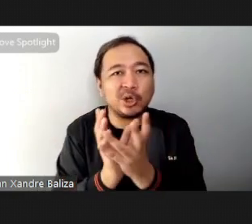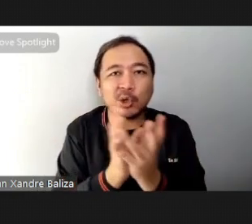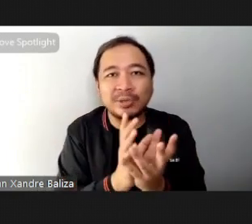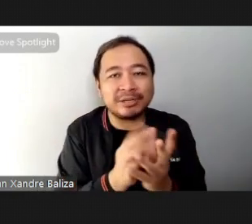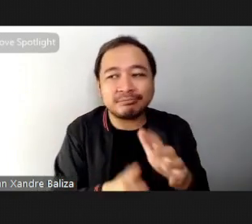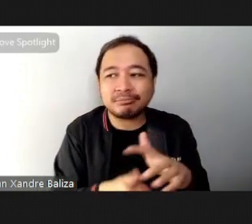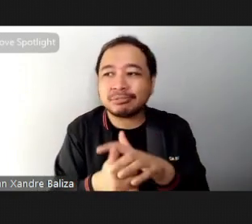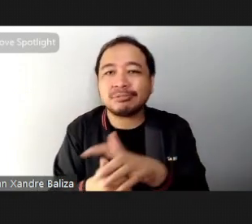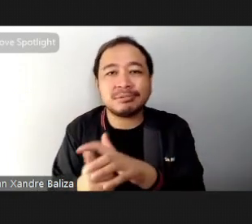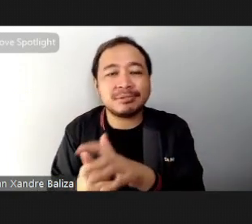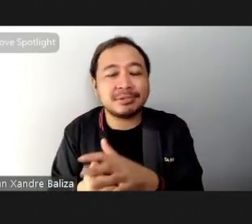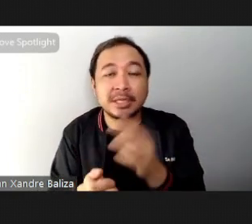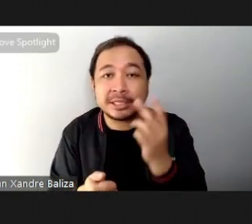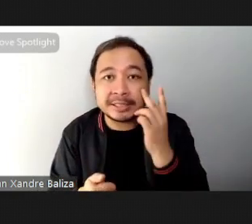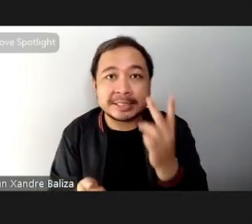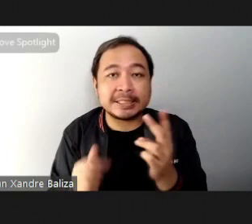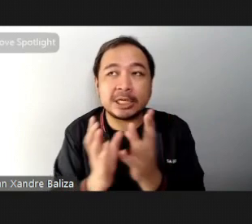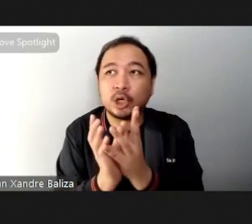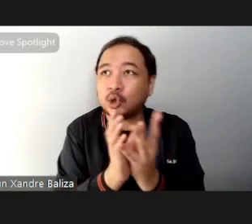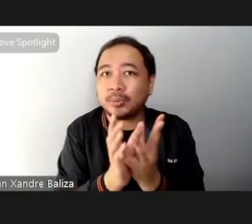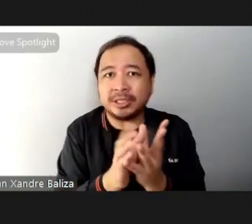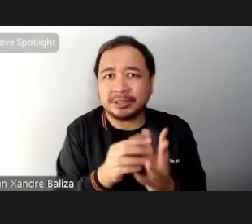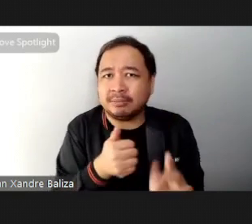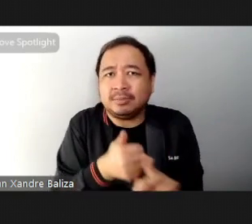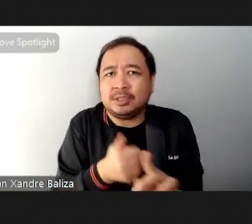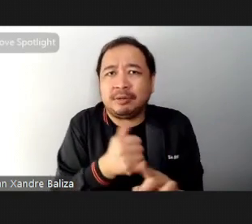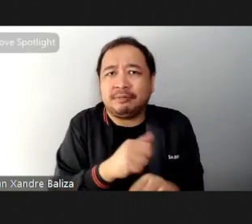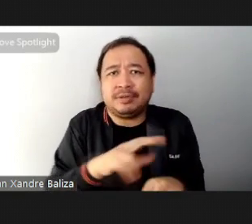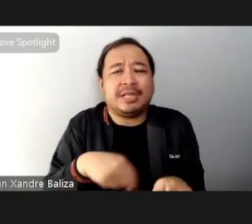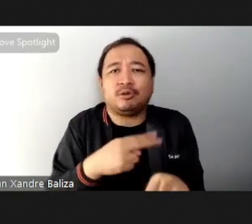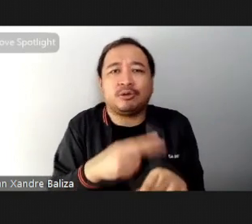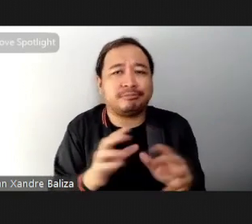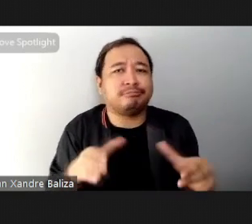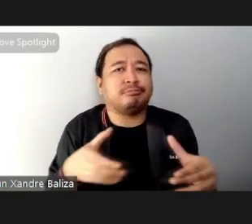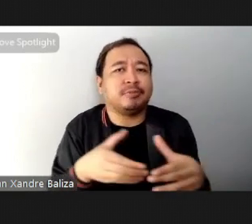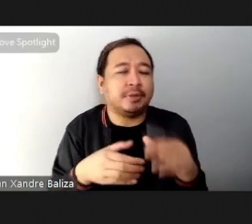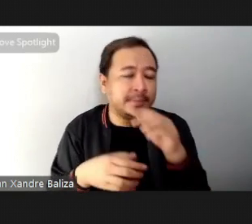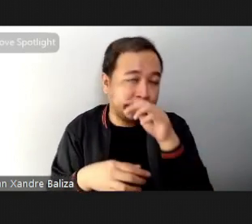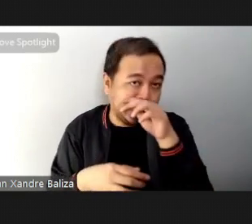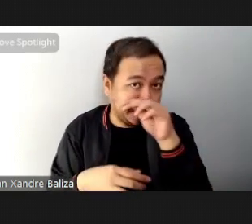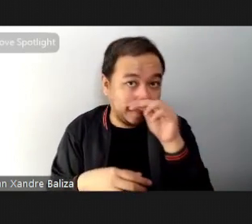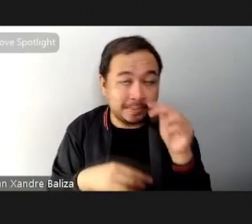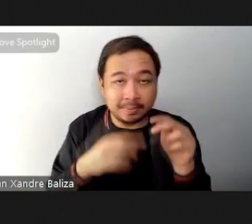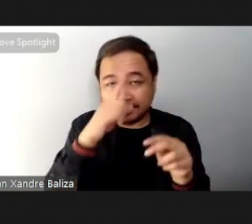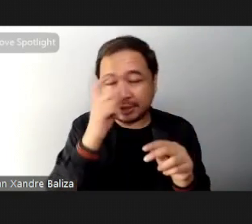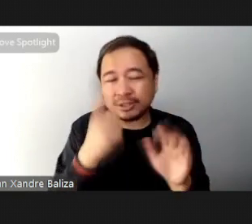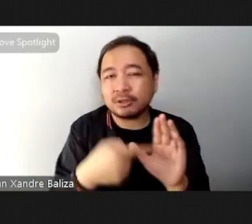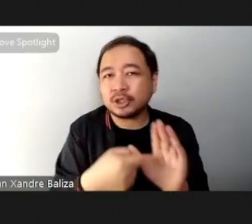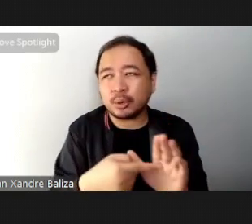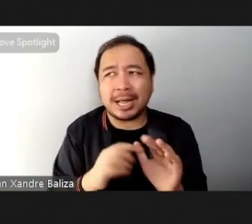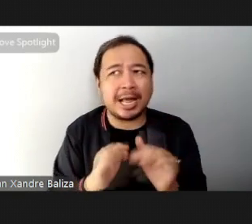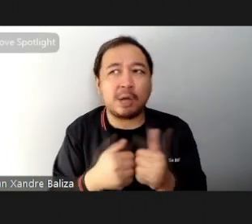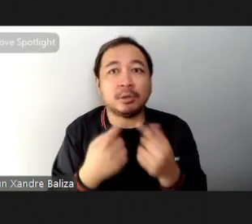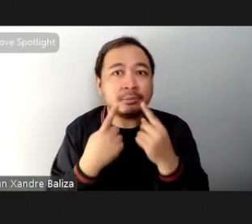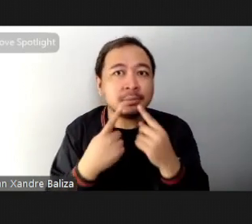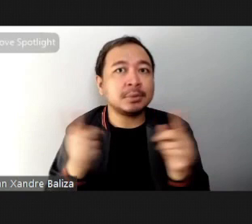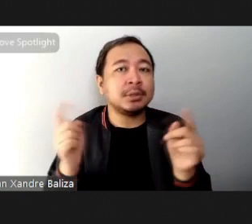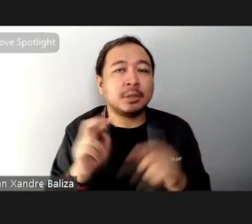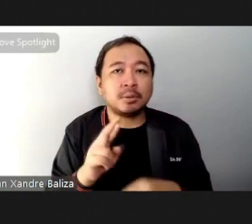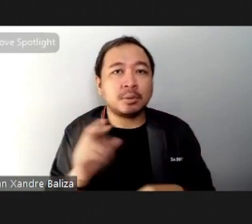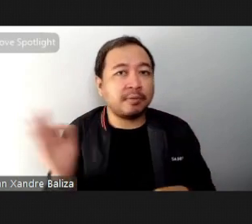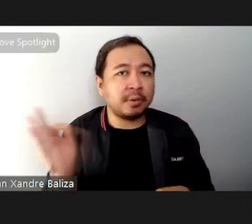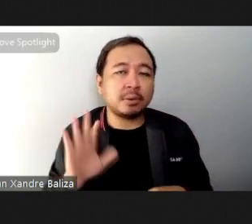see these communities organically forming because it really just shows the power of row flow and its power to